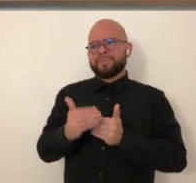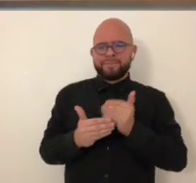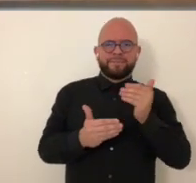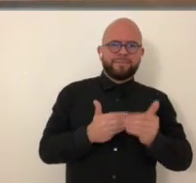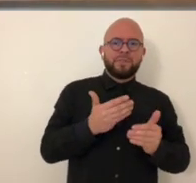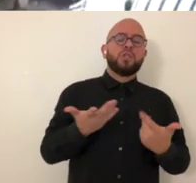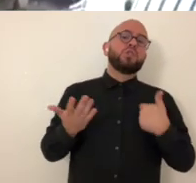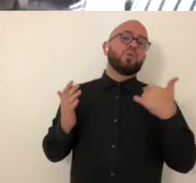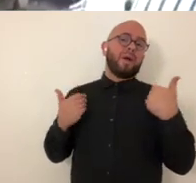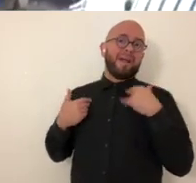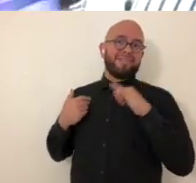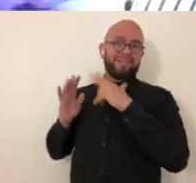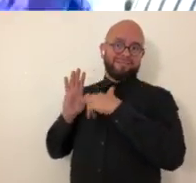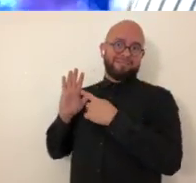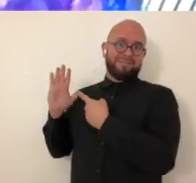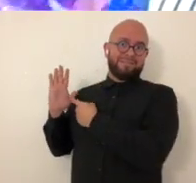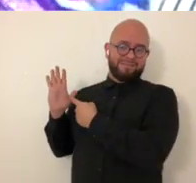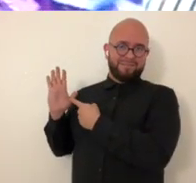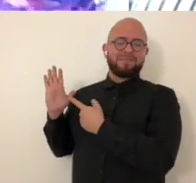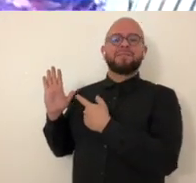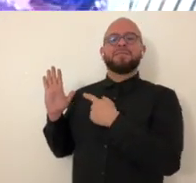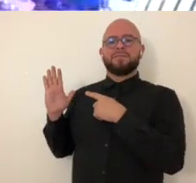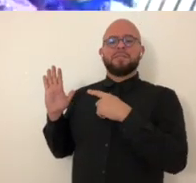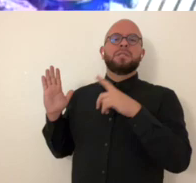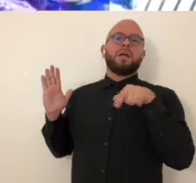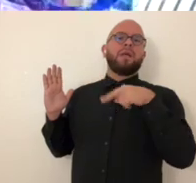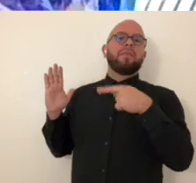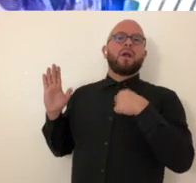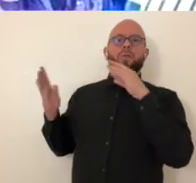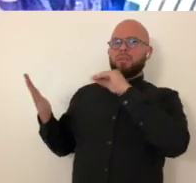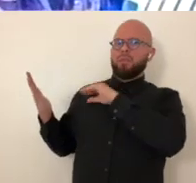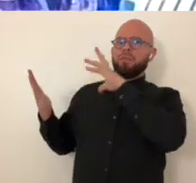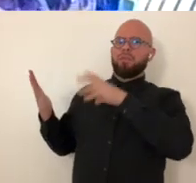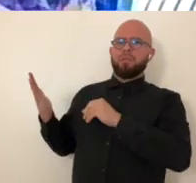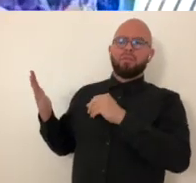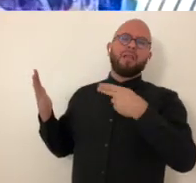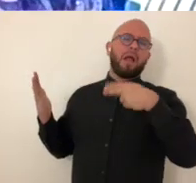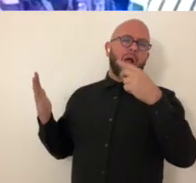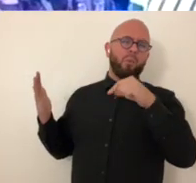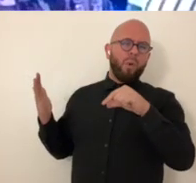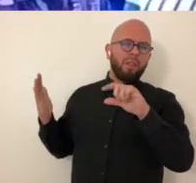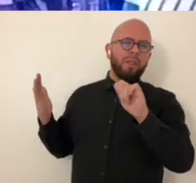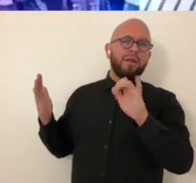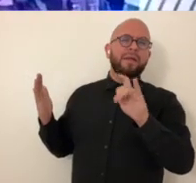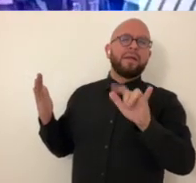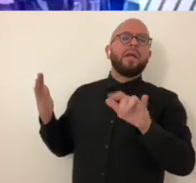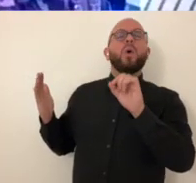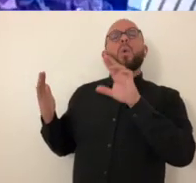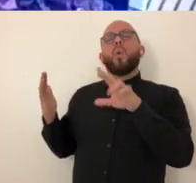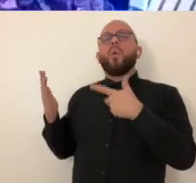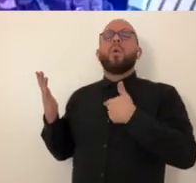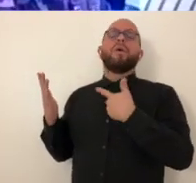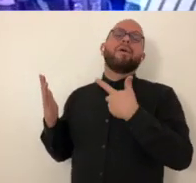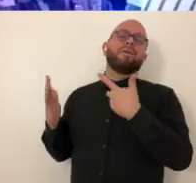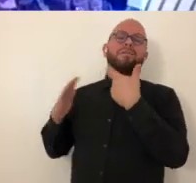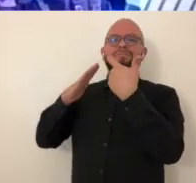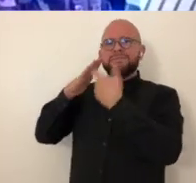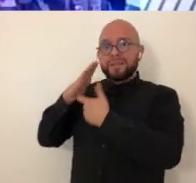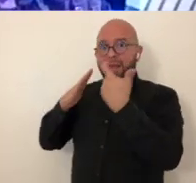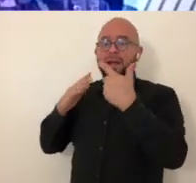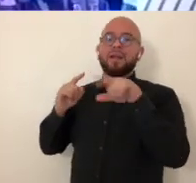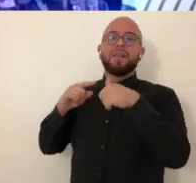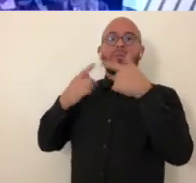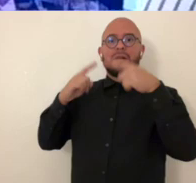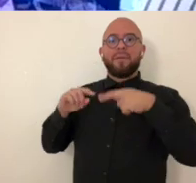so usually um there's multiple stages so i'll have a piece like this that's at this stage i'll take a high quality photo or